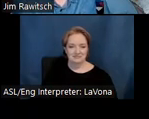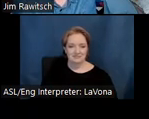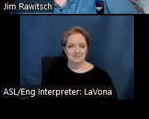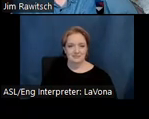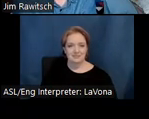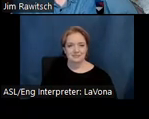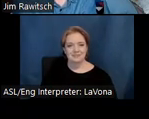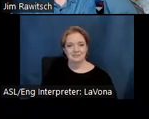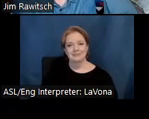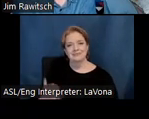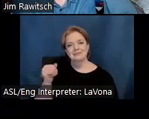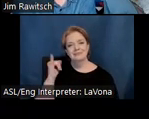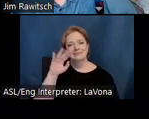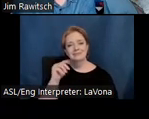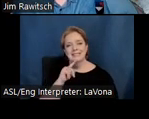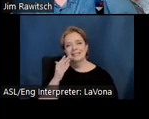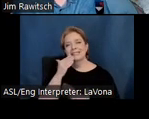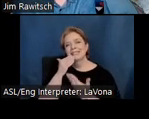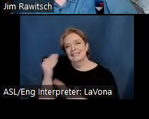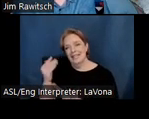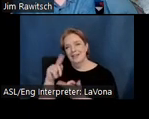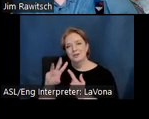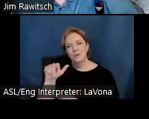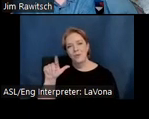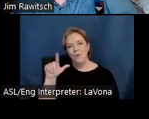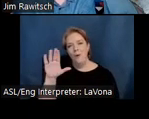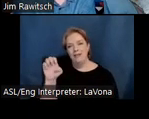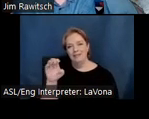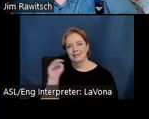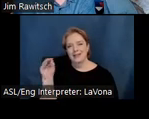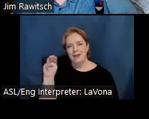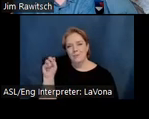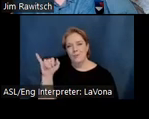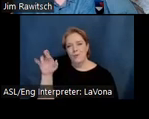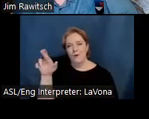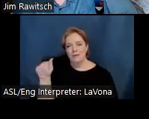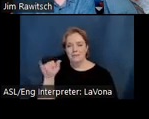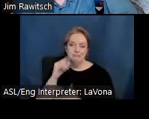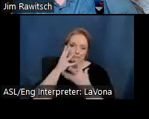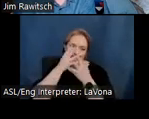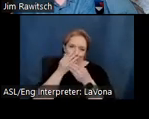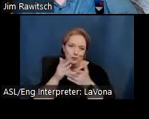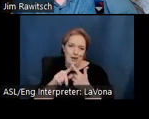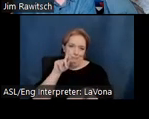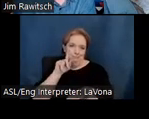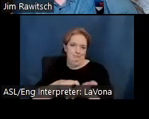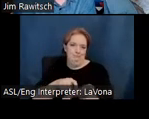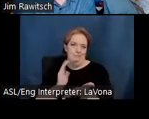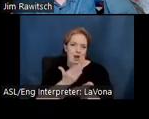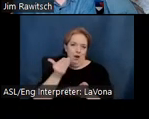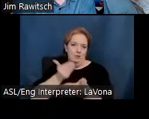Thank you. Thank you, Wallace and Moira. It's really a terrific way to acknowledge our heritage. And